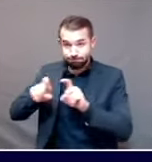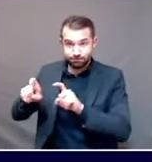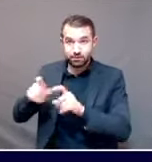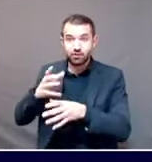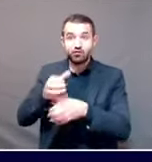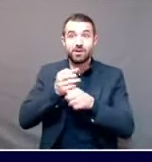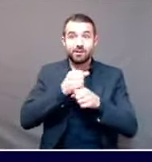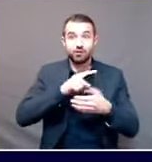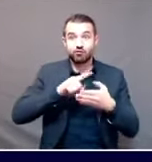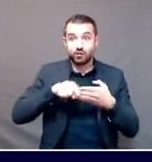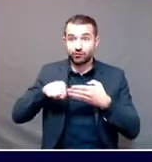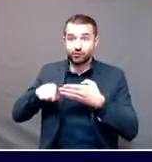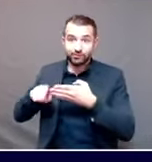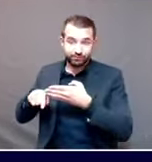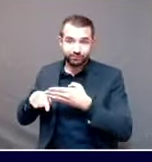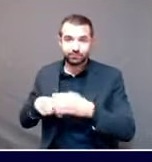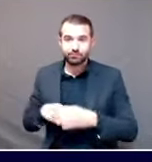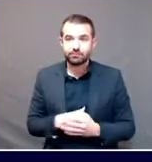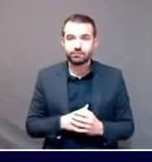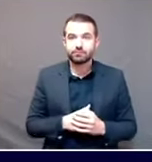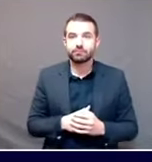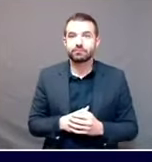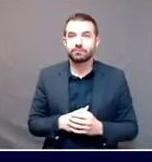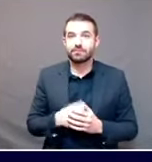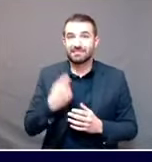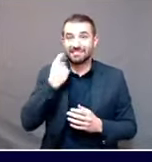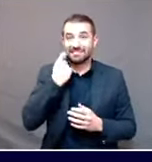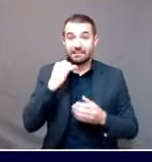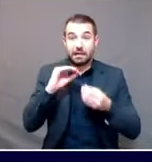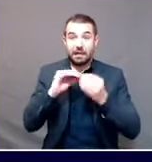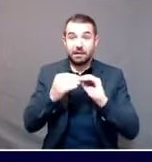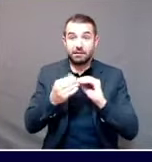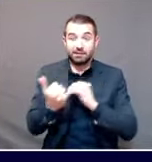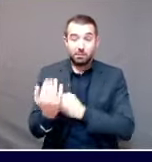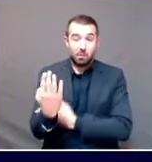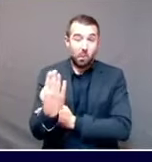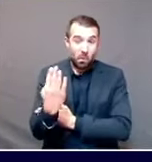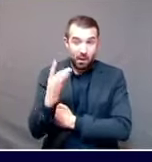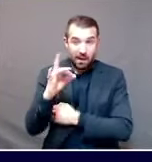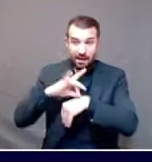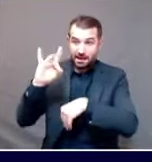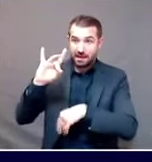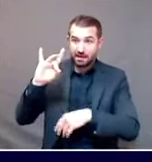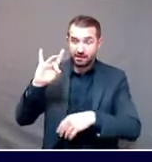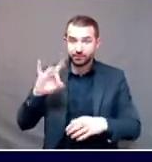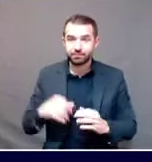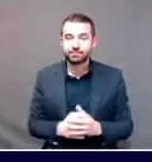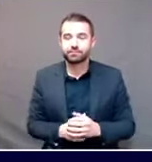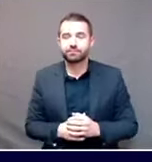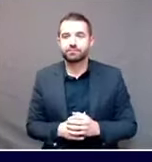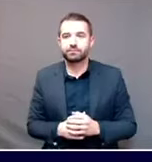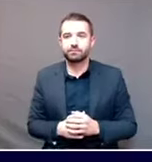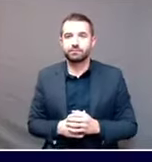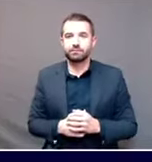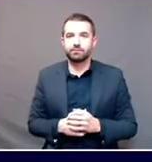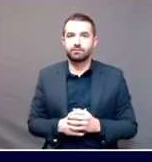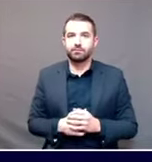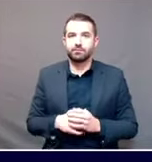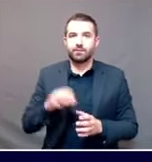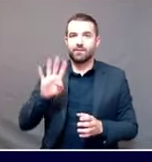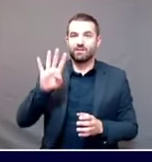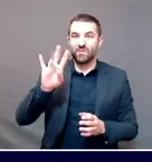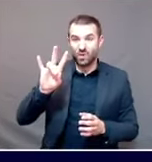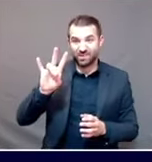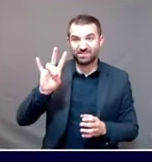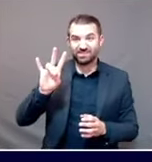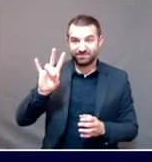course of the day. The latest numbers that I have, which are, again, as of 8 a.m. this morning, indicated that there are a total of 47 cases